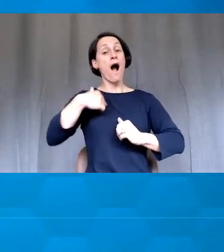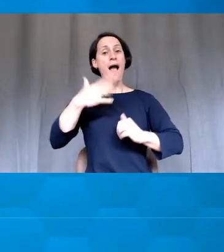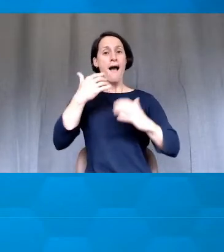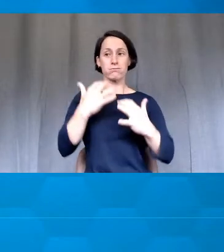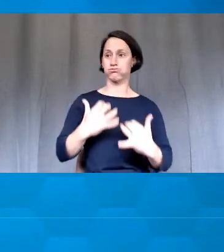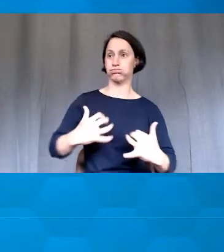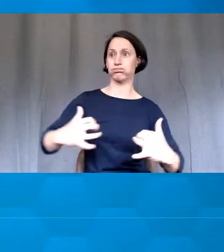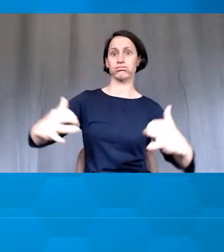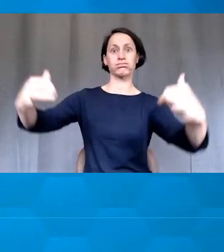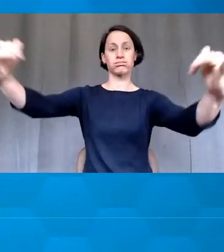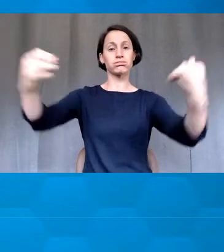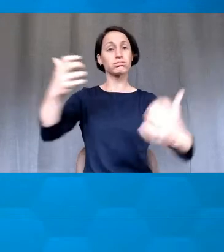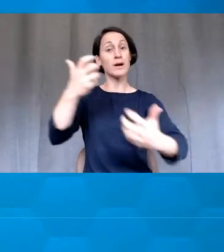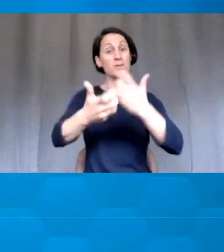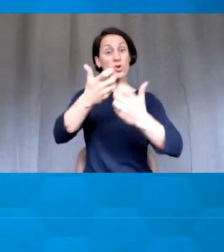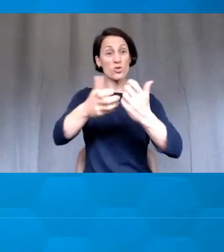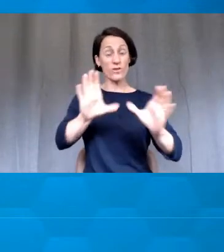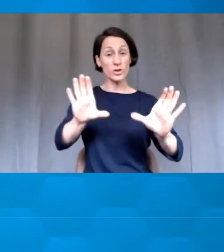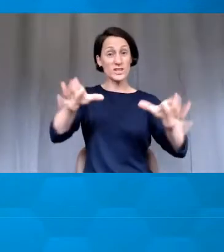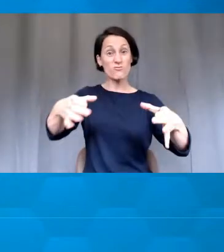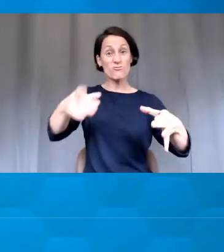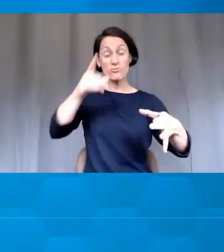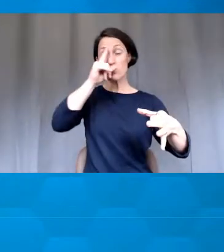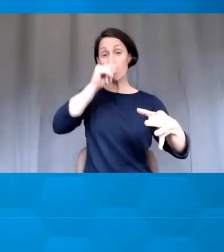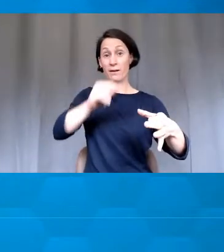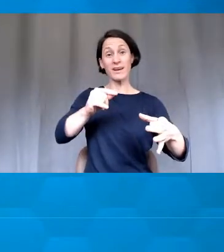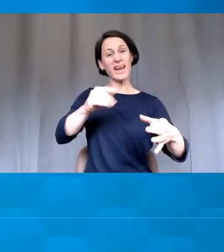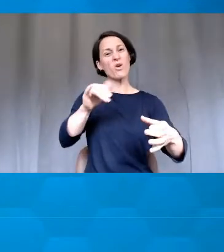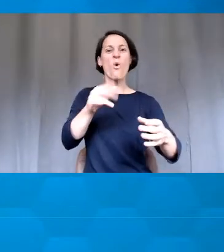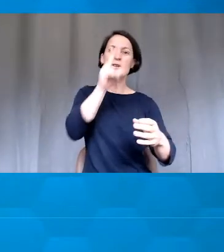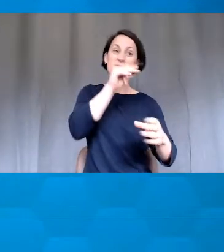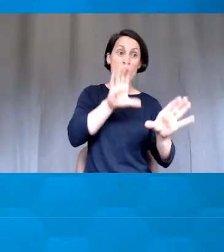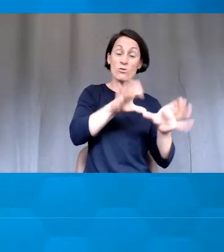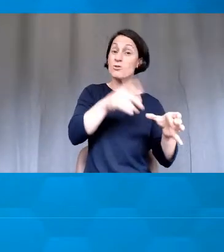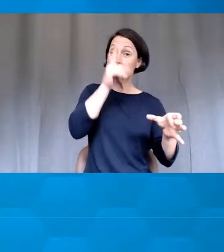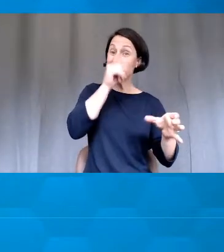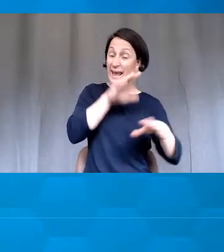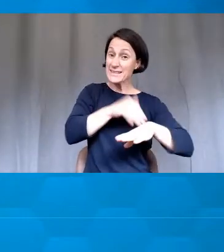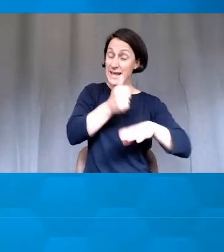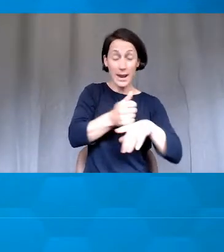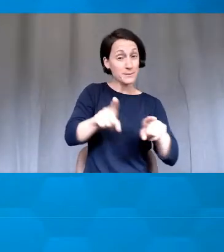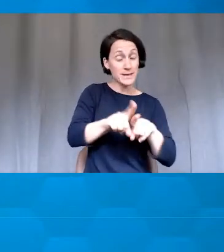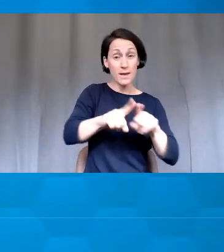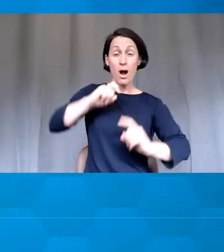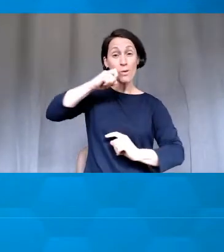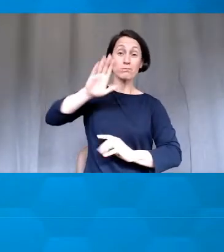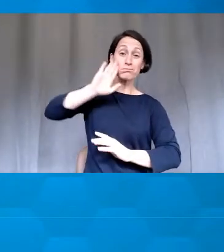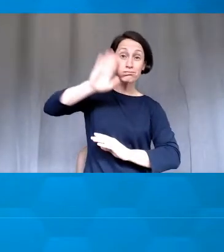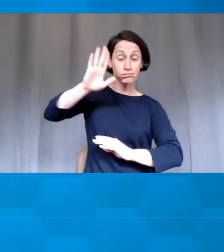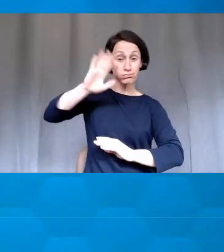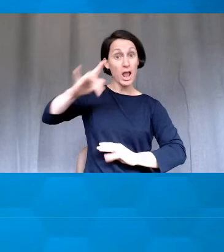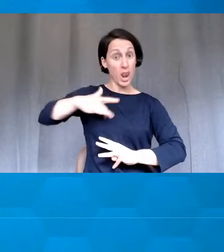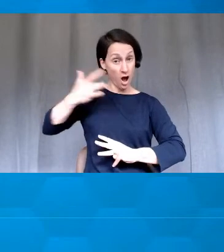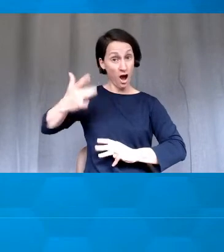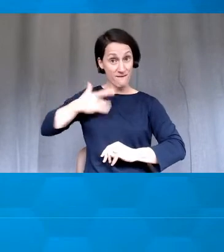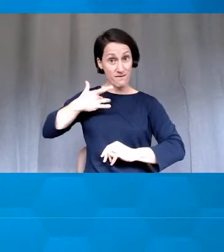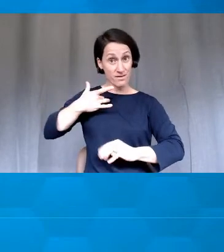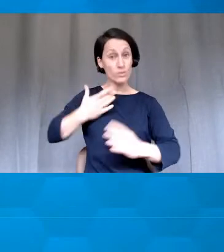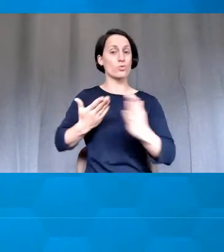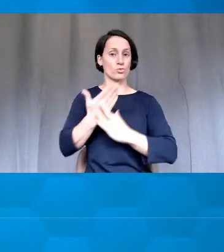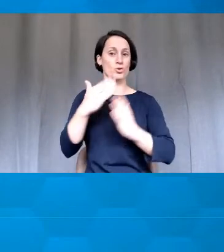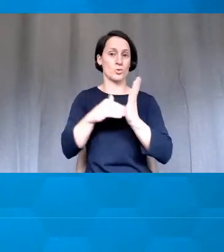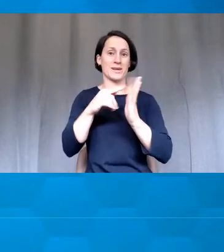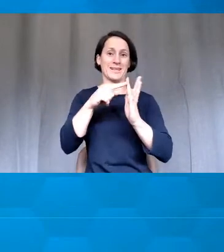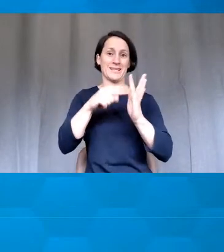cohort, and you can also do this with smaller postgrad classes as well, I will present lifetime using Zetings,